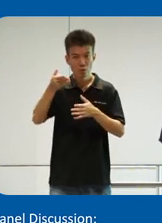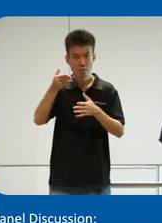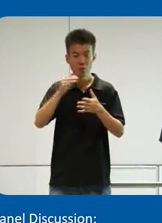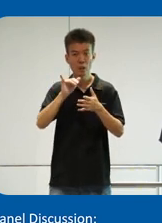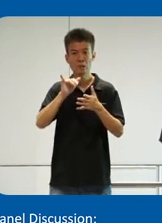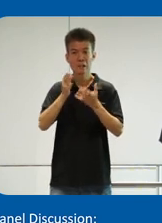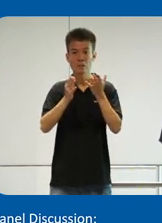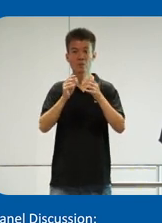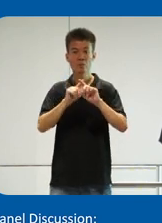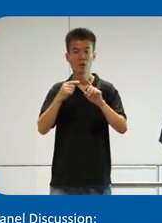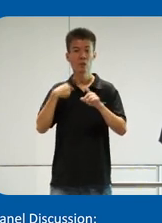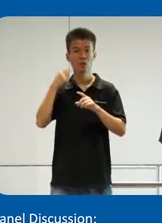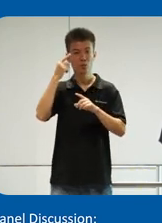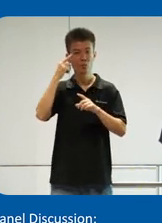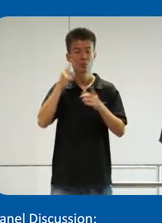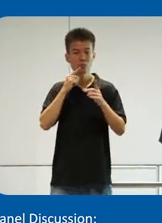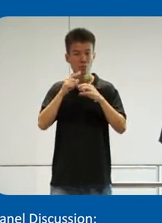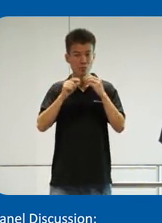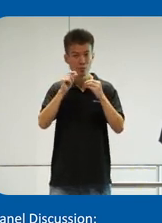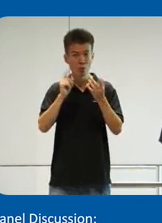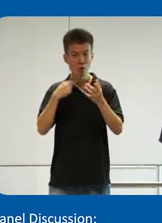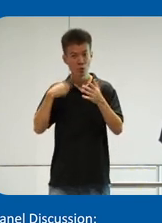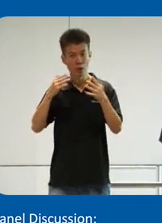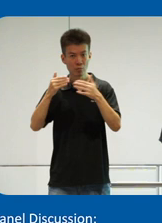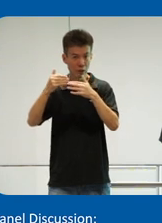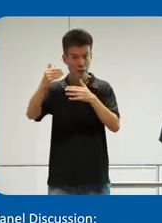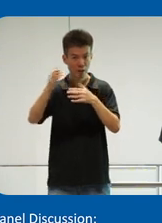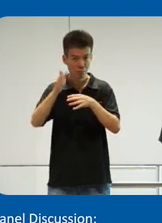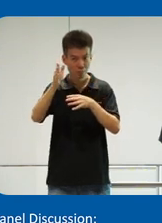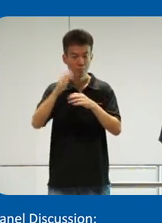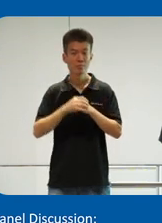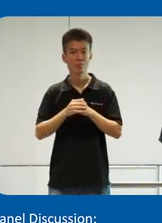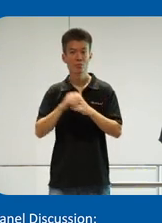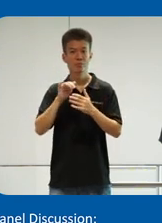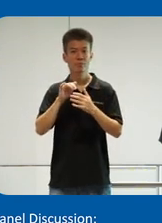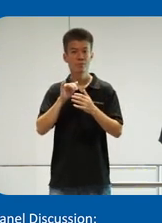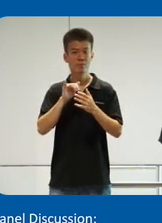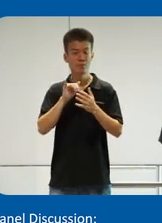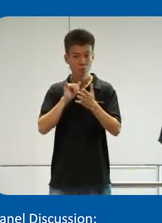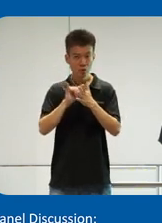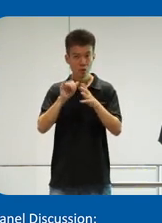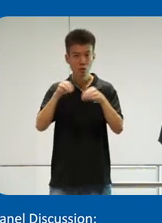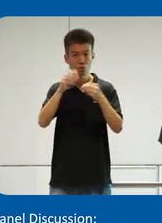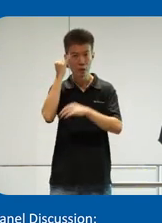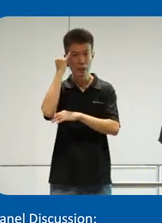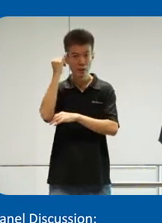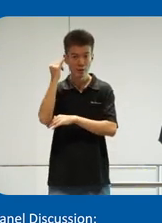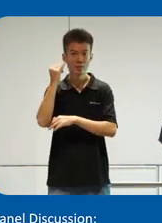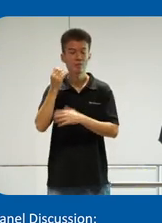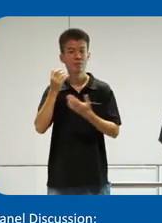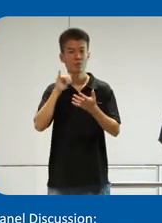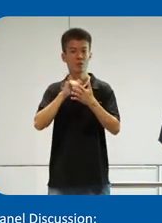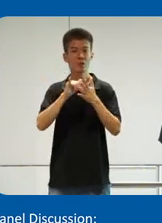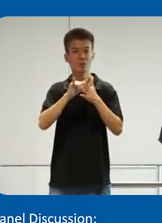a service. But I thought I want to talk a little bit of where we're heading. And this kind of give you an idea of the